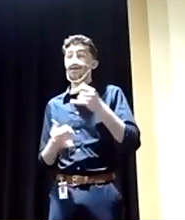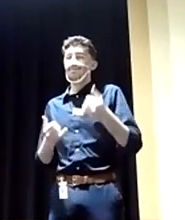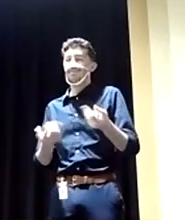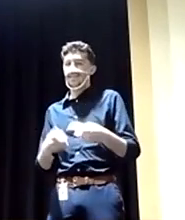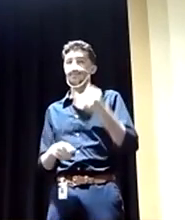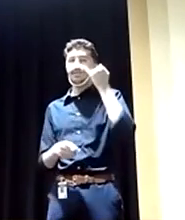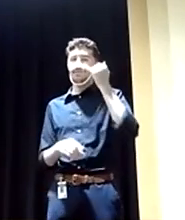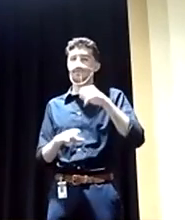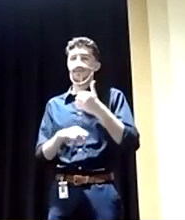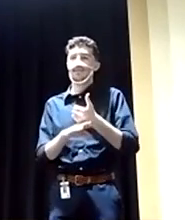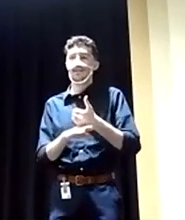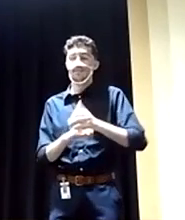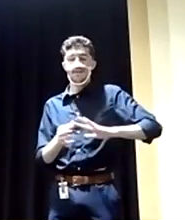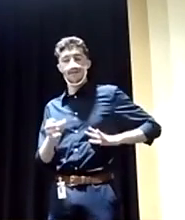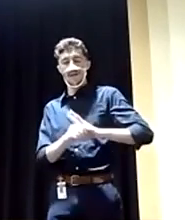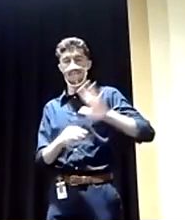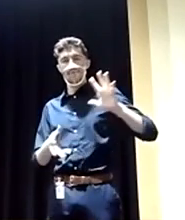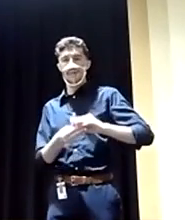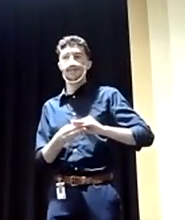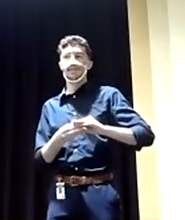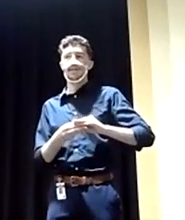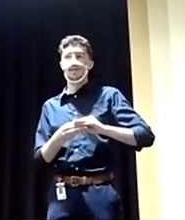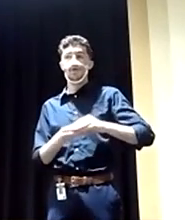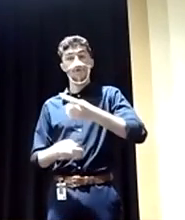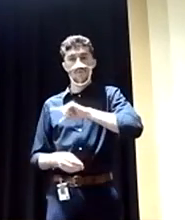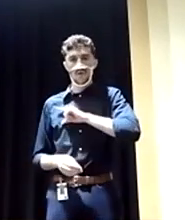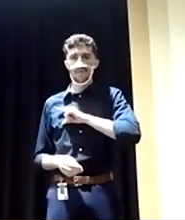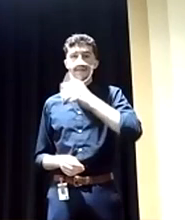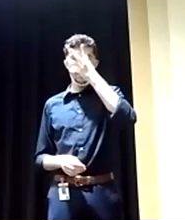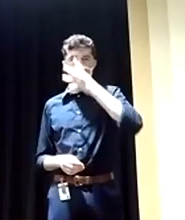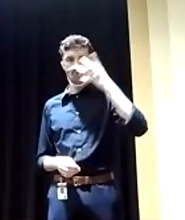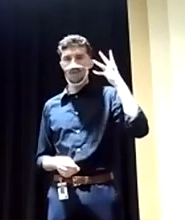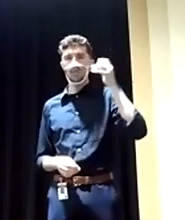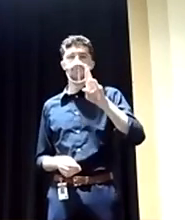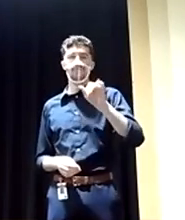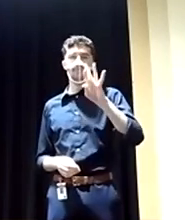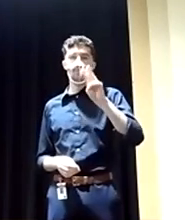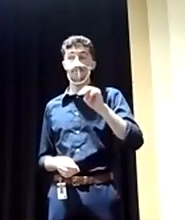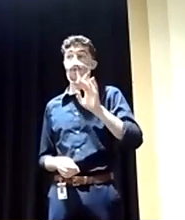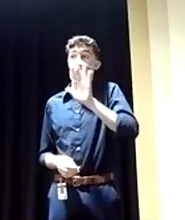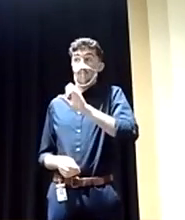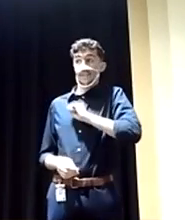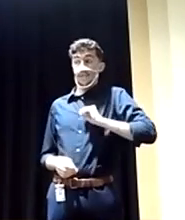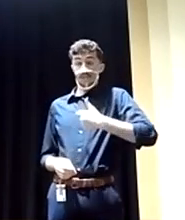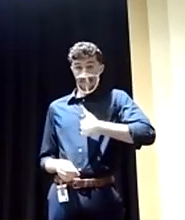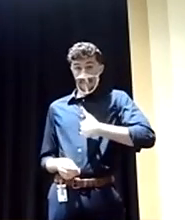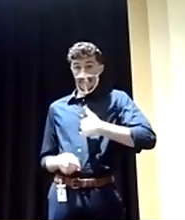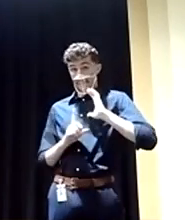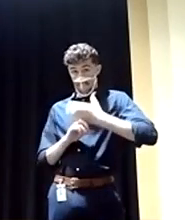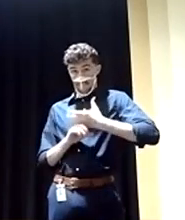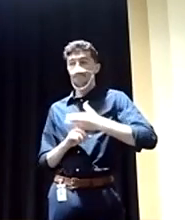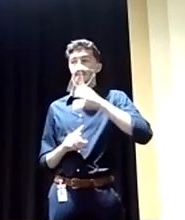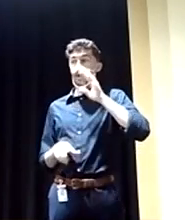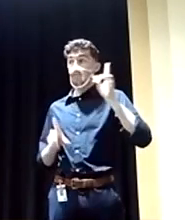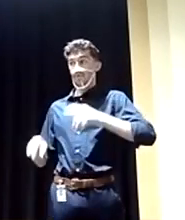immigration reform. As your senator, I am committed to going to Washington and being